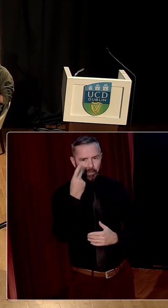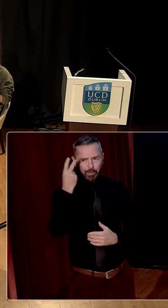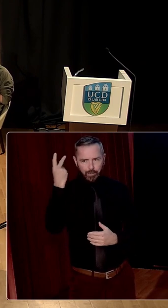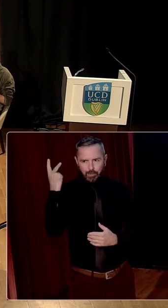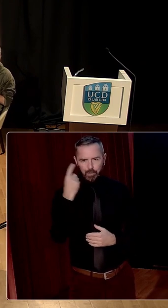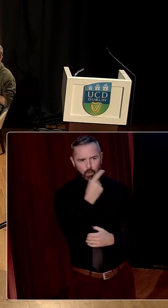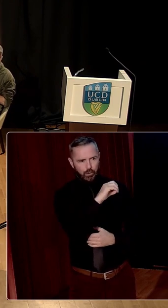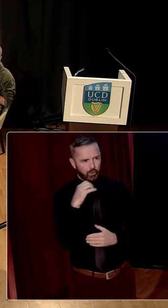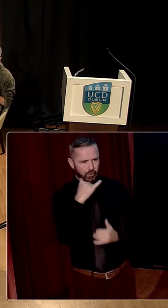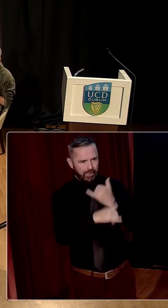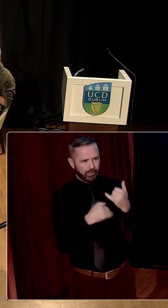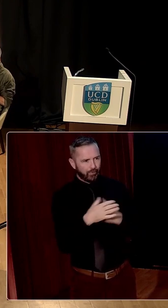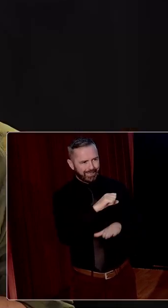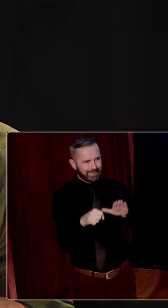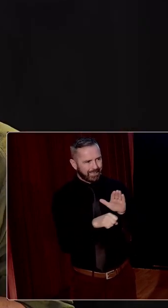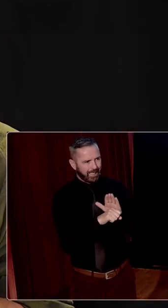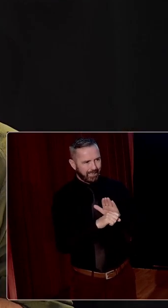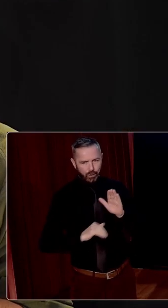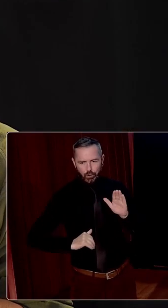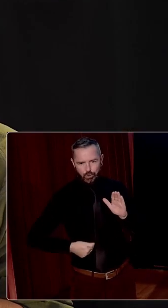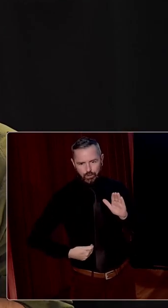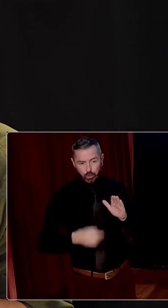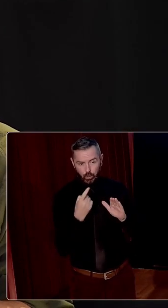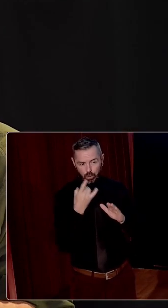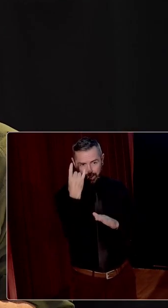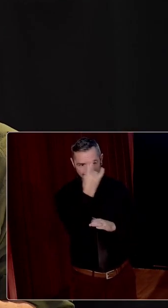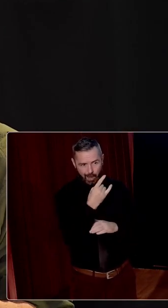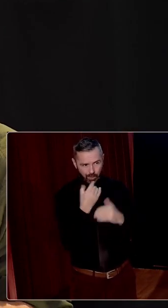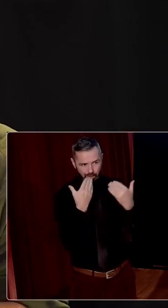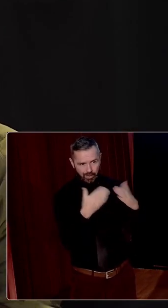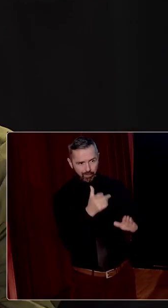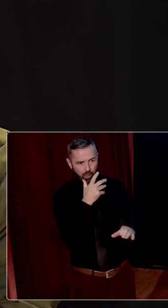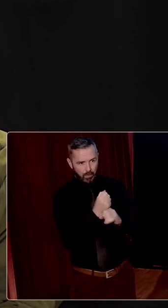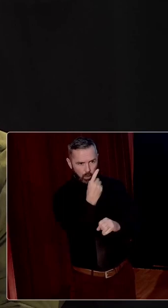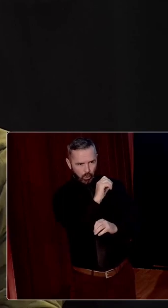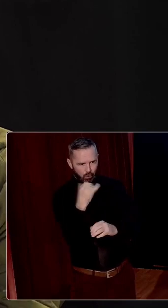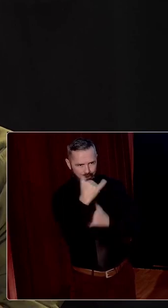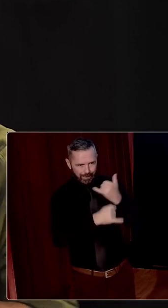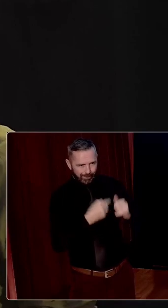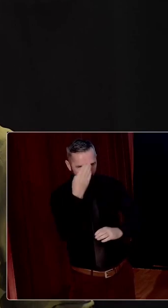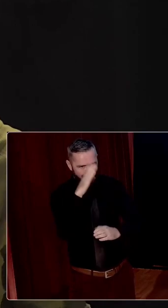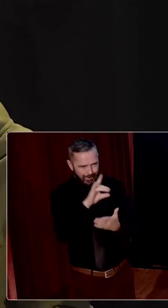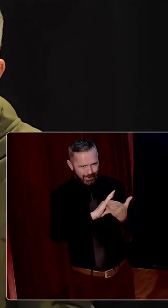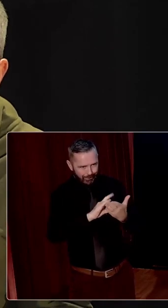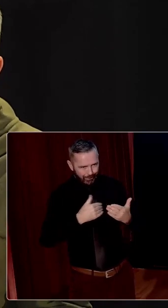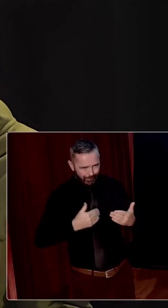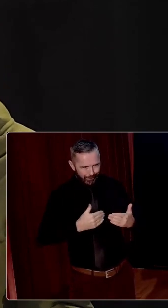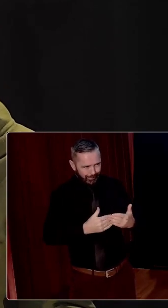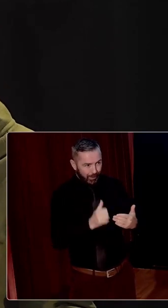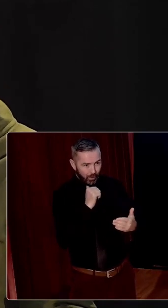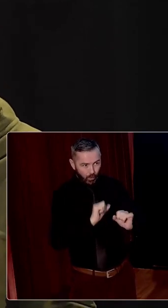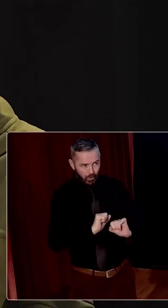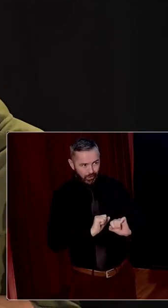century of statehood. So we have just under an hour to do 100 years of Irish history. So there's no pressure at all. But we do